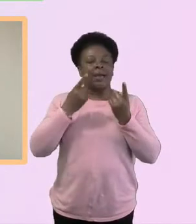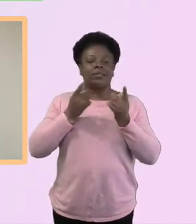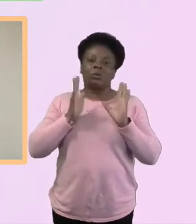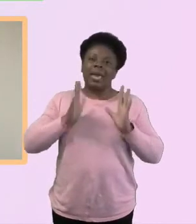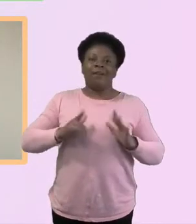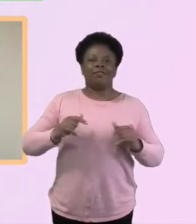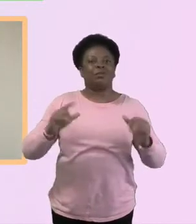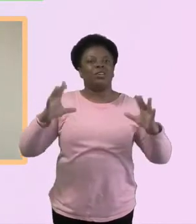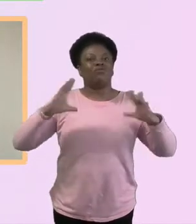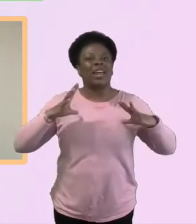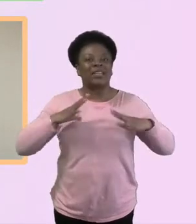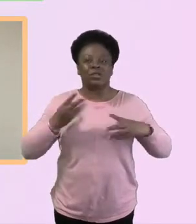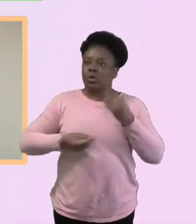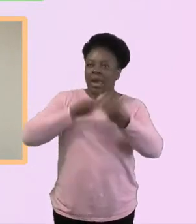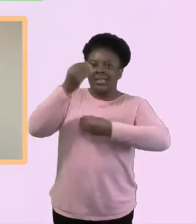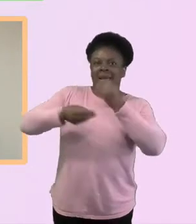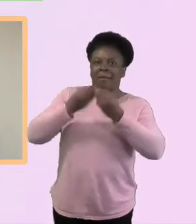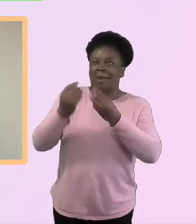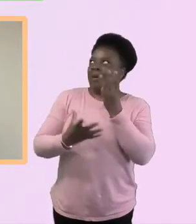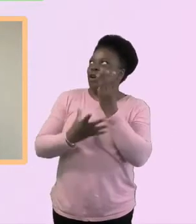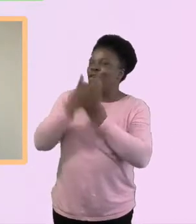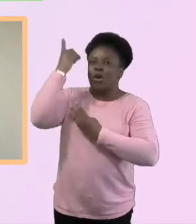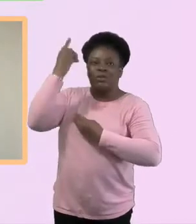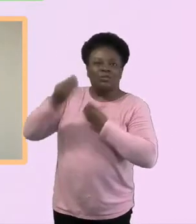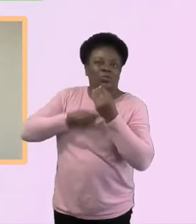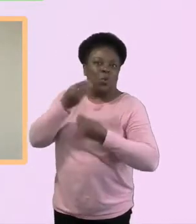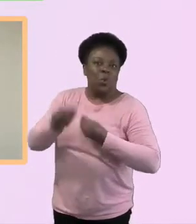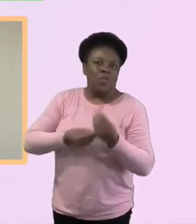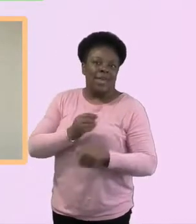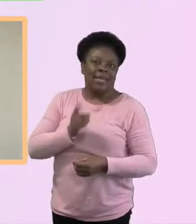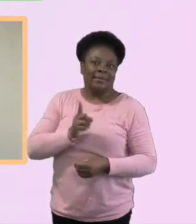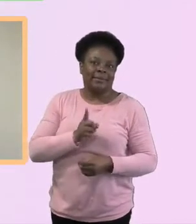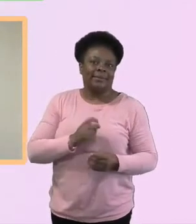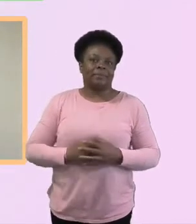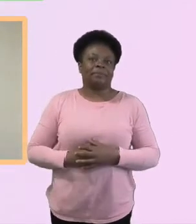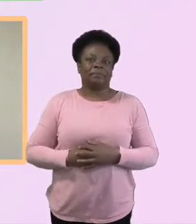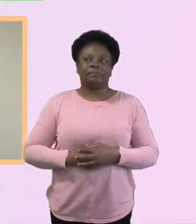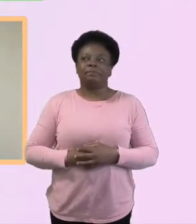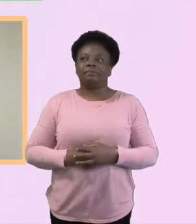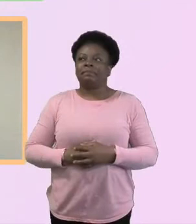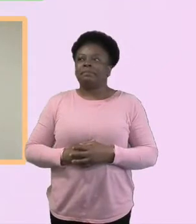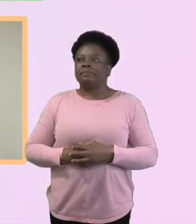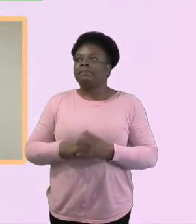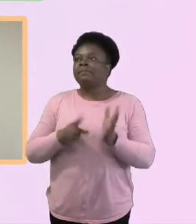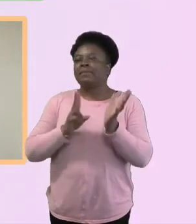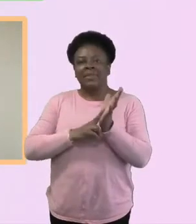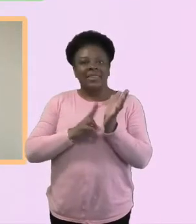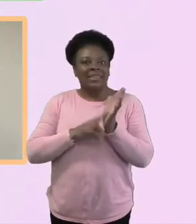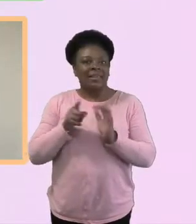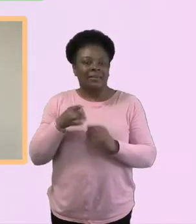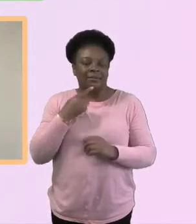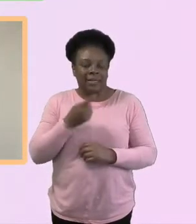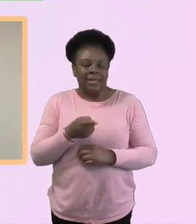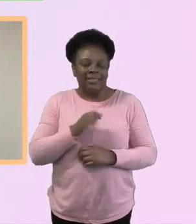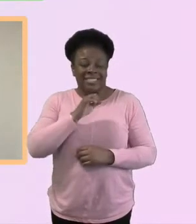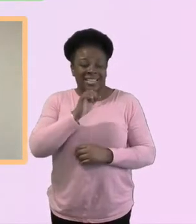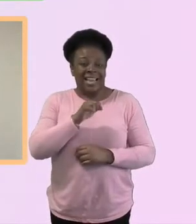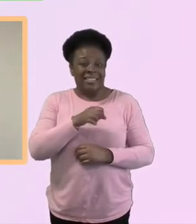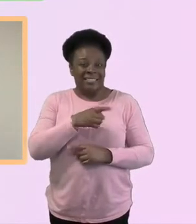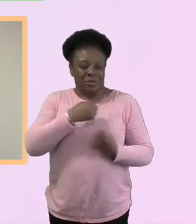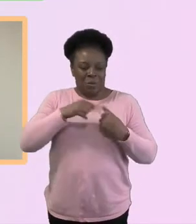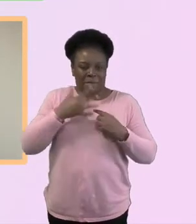yeah, exactly. Because similarly, really, I think, you know, everybody has that spiritual thirst, don't they? Because it's how, how we're made.